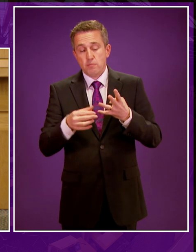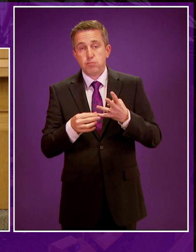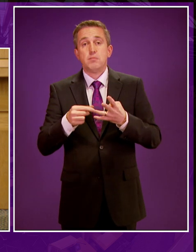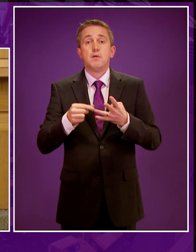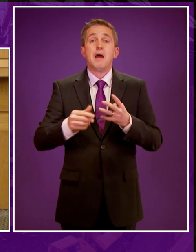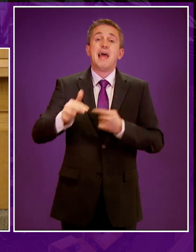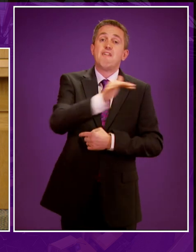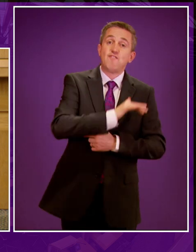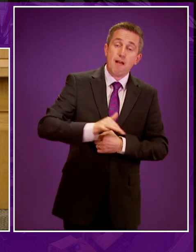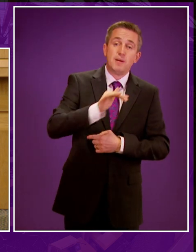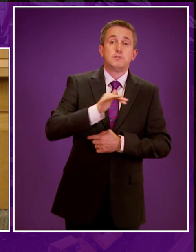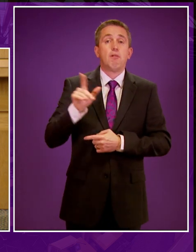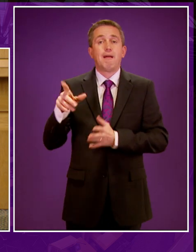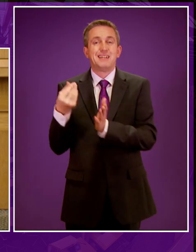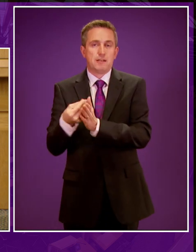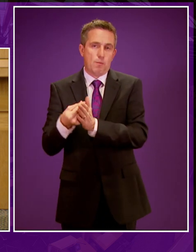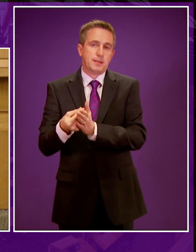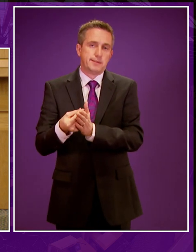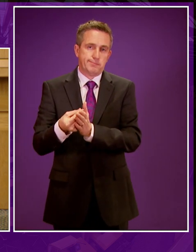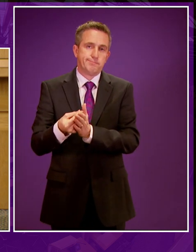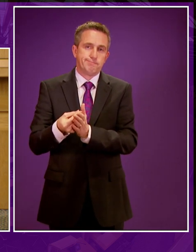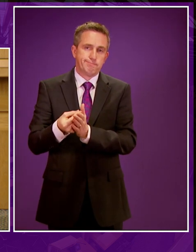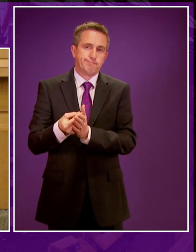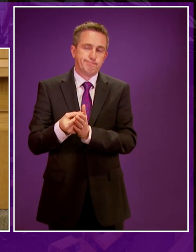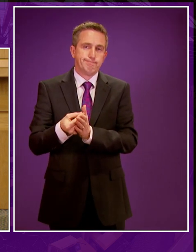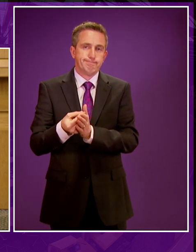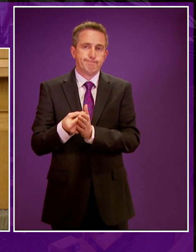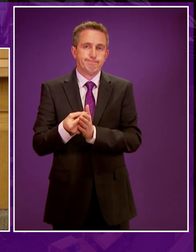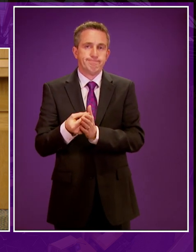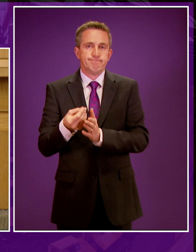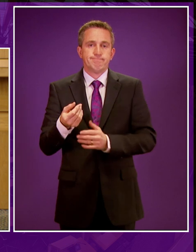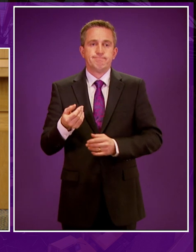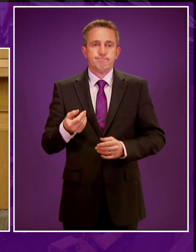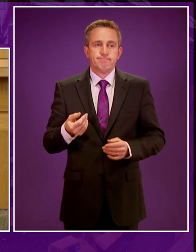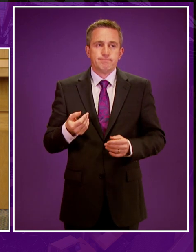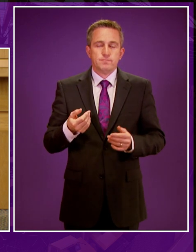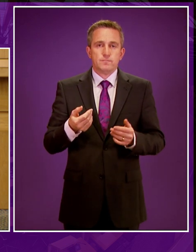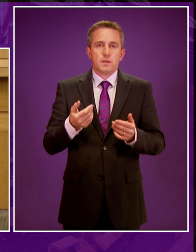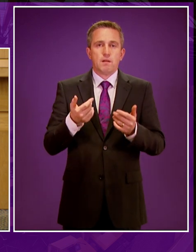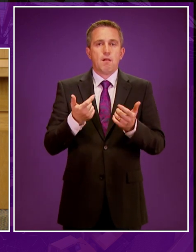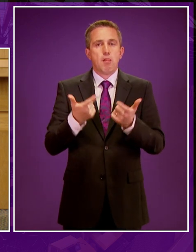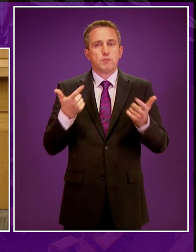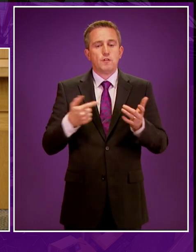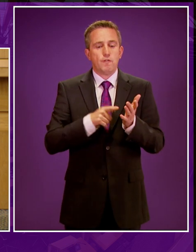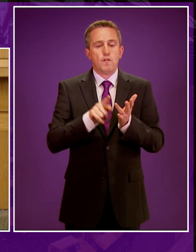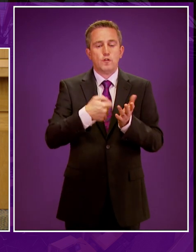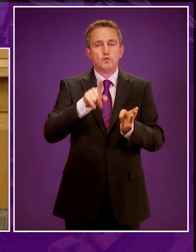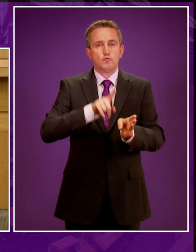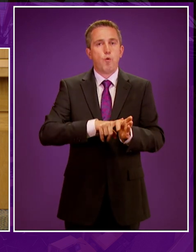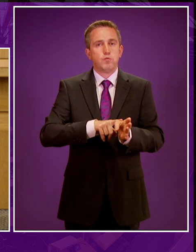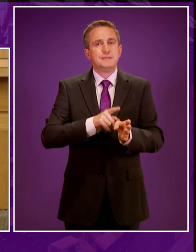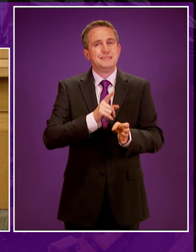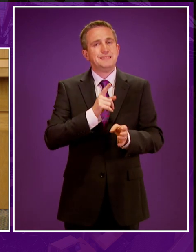and economic. And while I think a series of contributors from the Tory benches